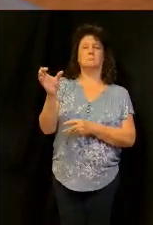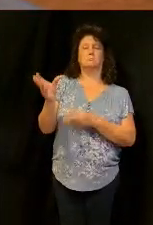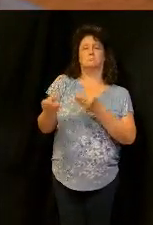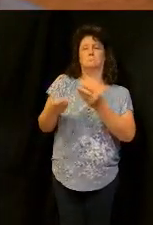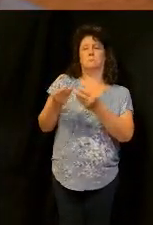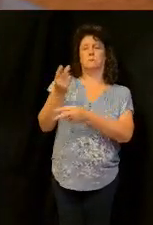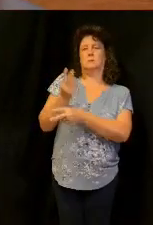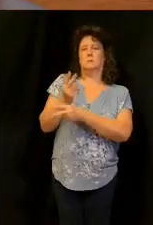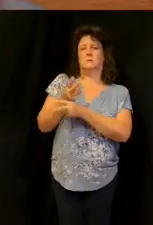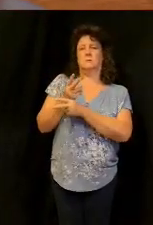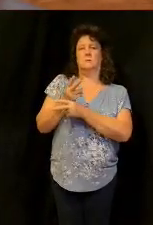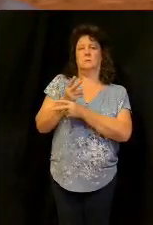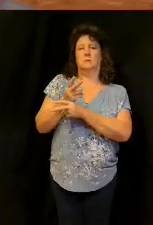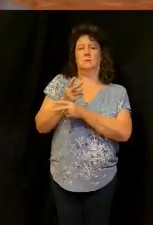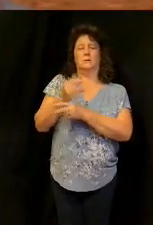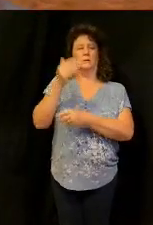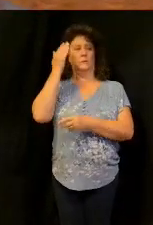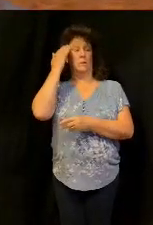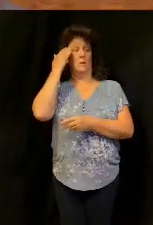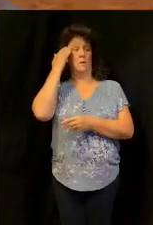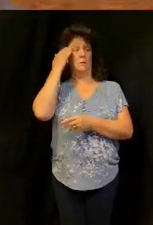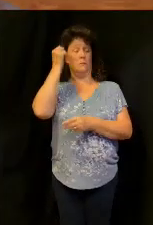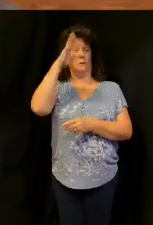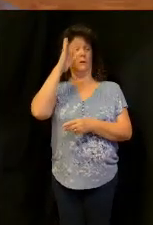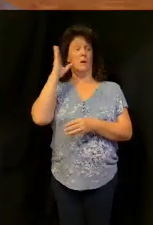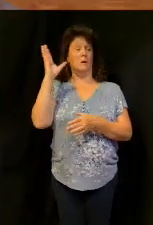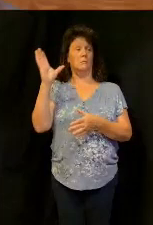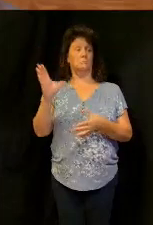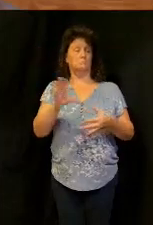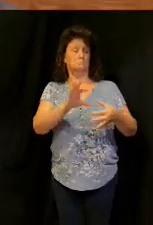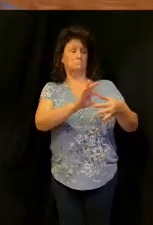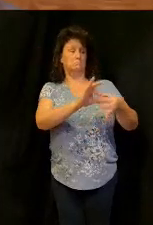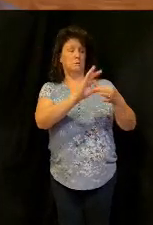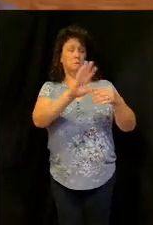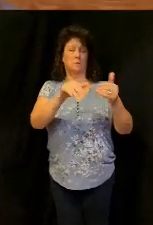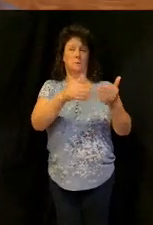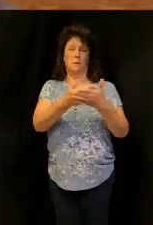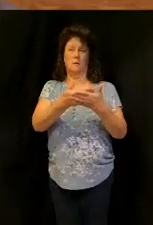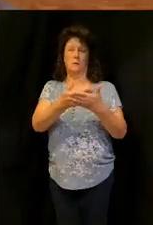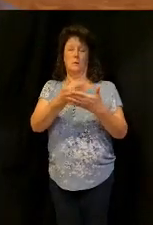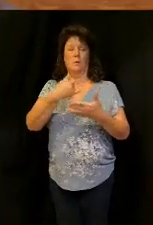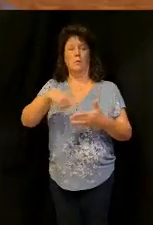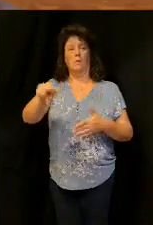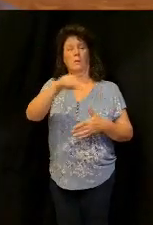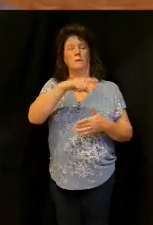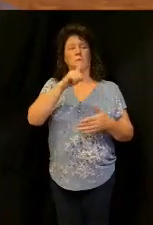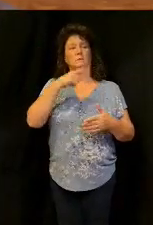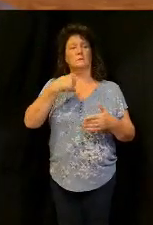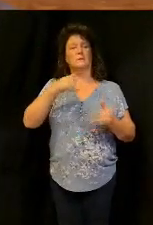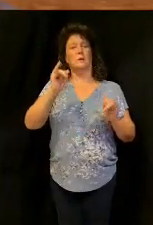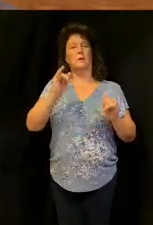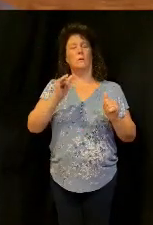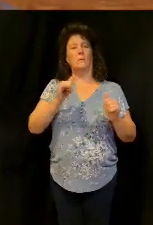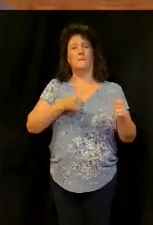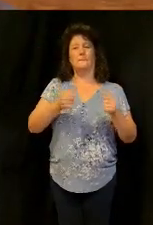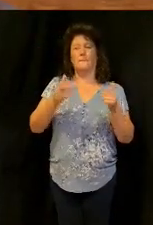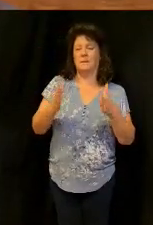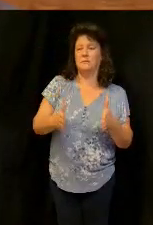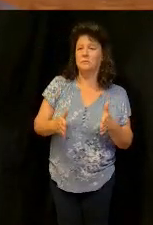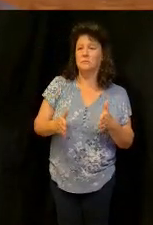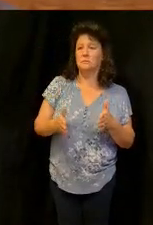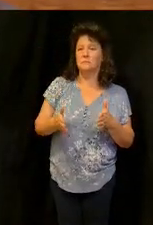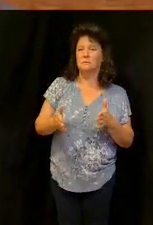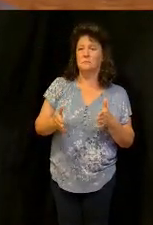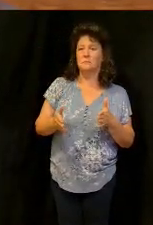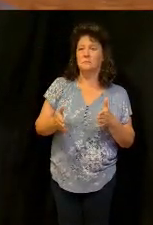you can recognize God owns it all but we still have to be good managers are you making right right